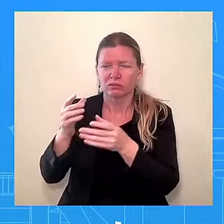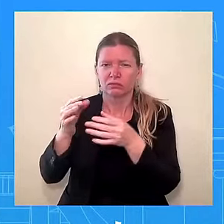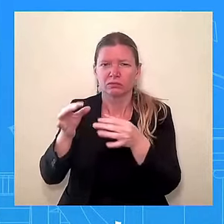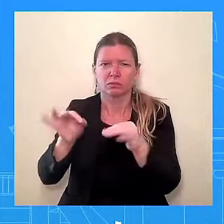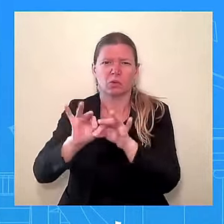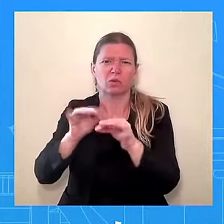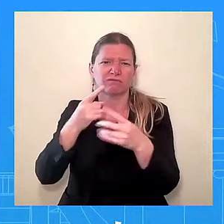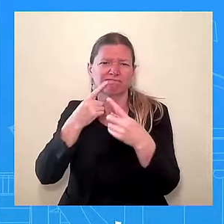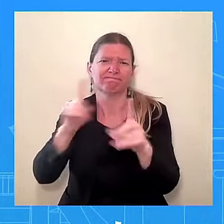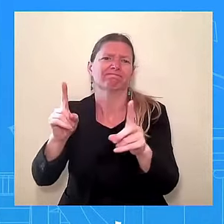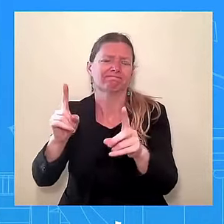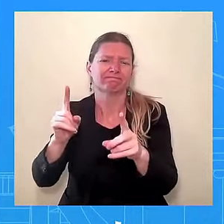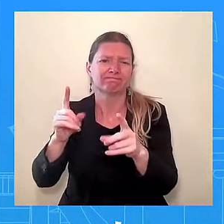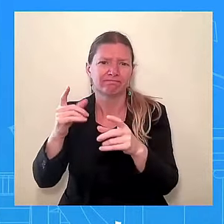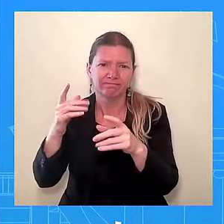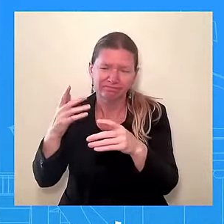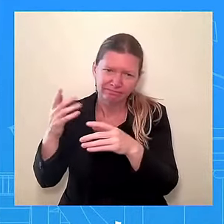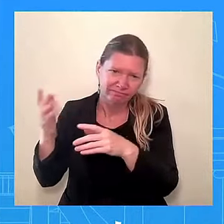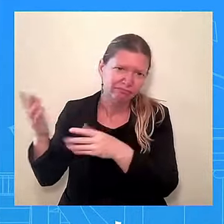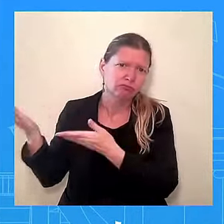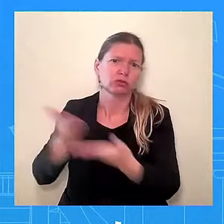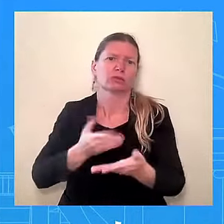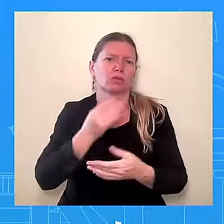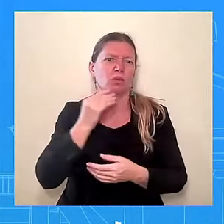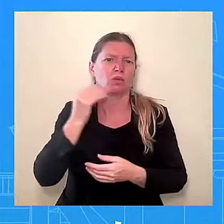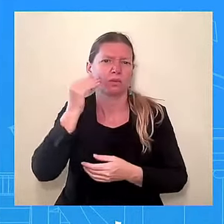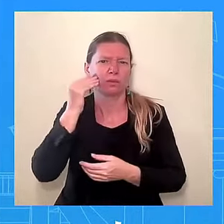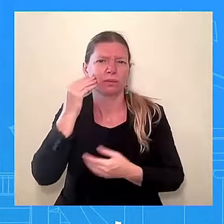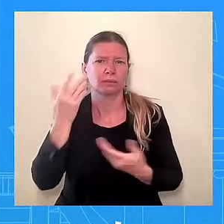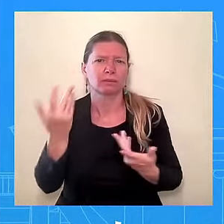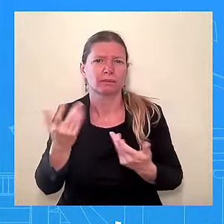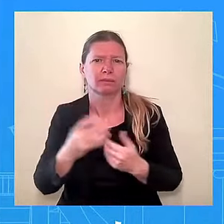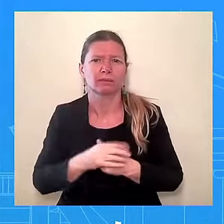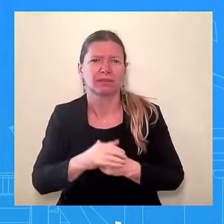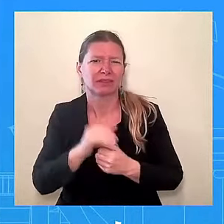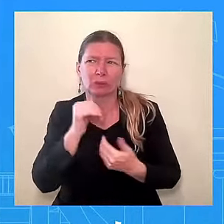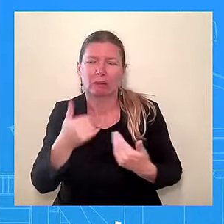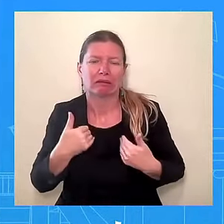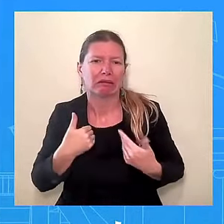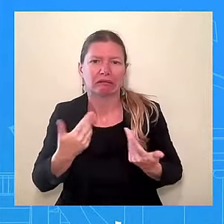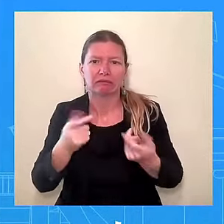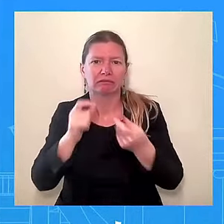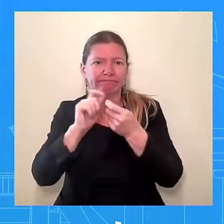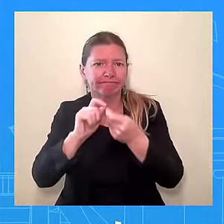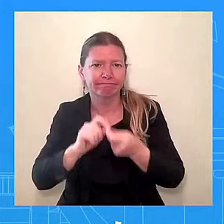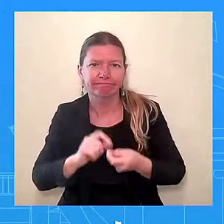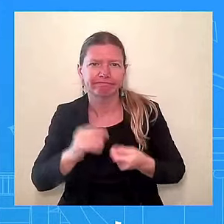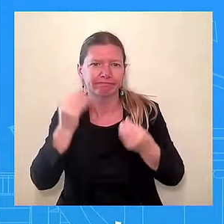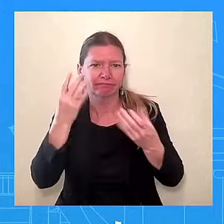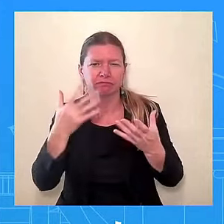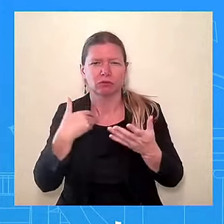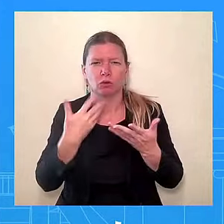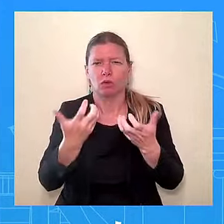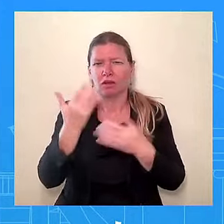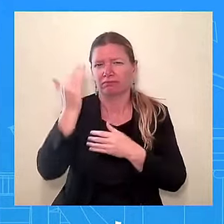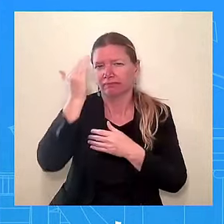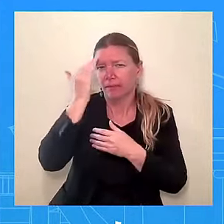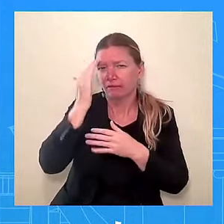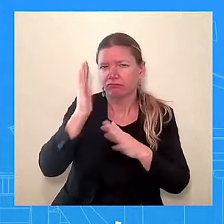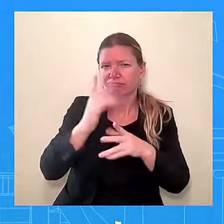we want to be mindful, we want to be careful, but the president's committed to make sure that we get wrongfully detained Americans